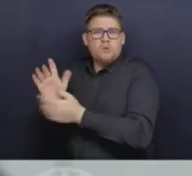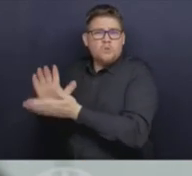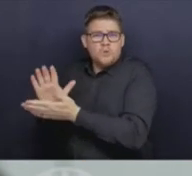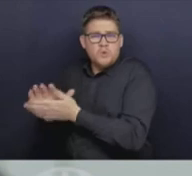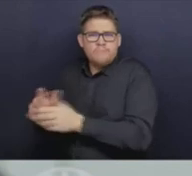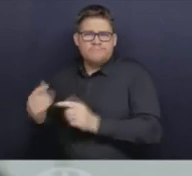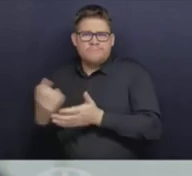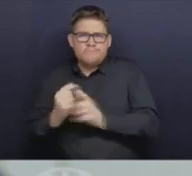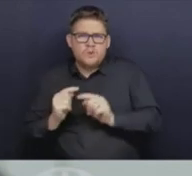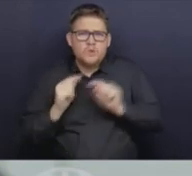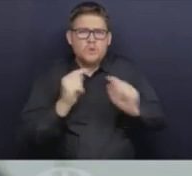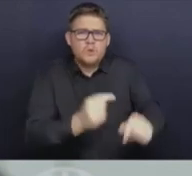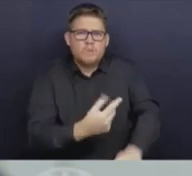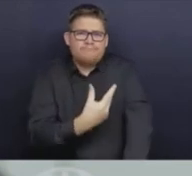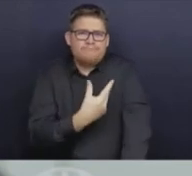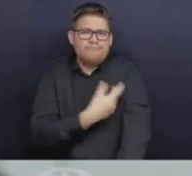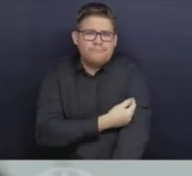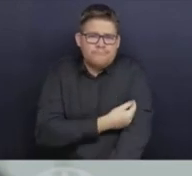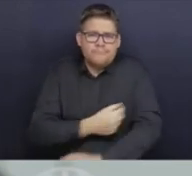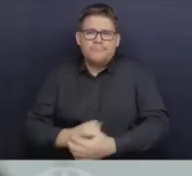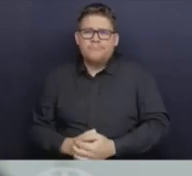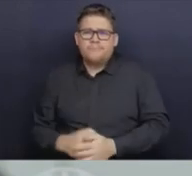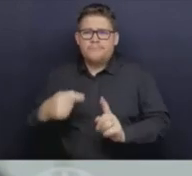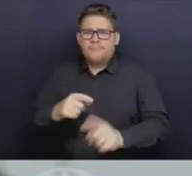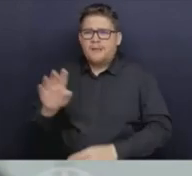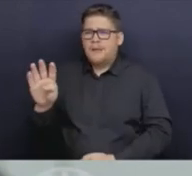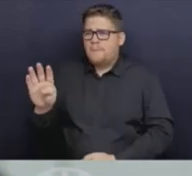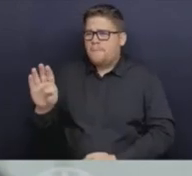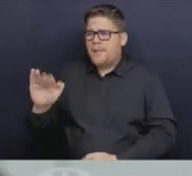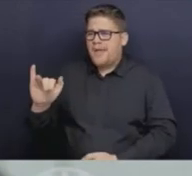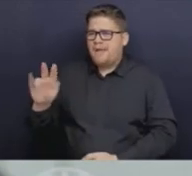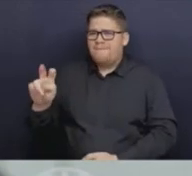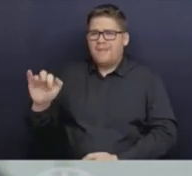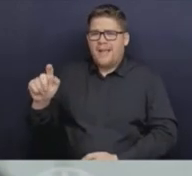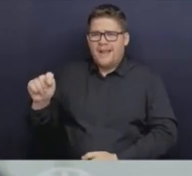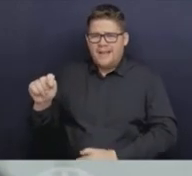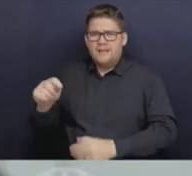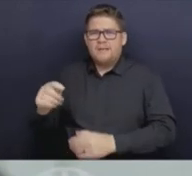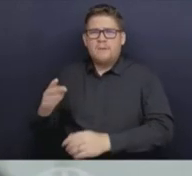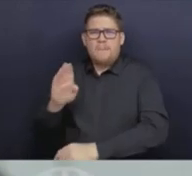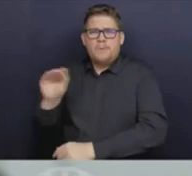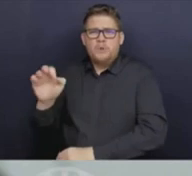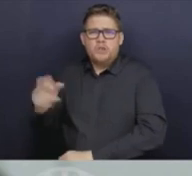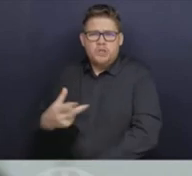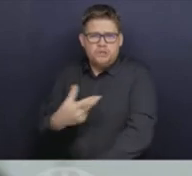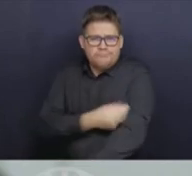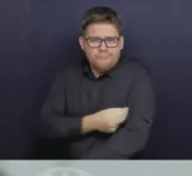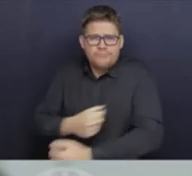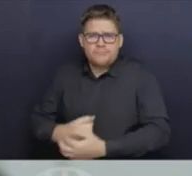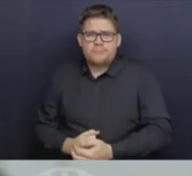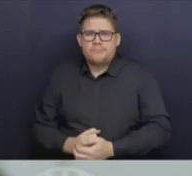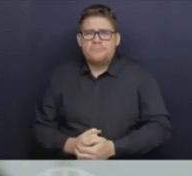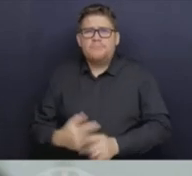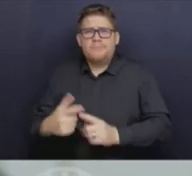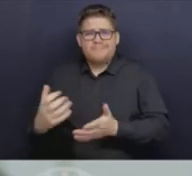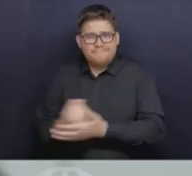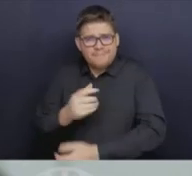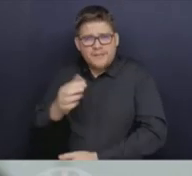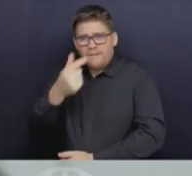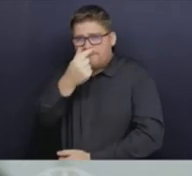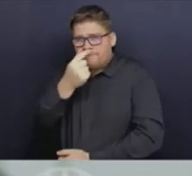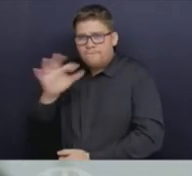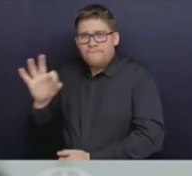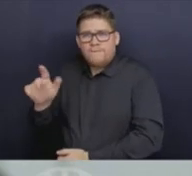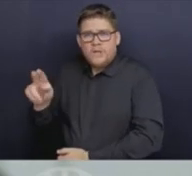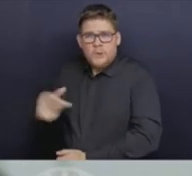bivalent booster, and also for influenza. This has made a tremendous difference at ensuring we could